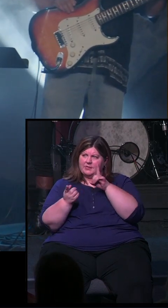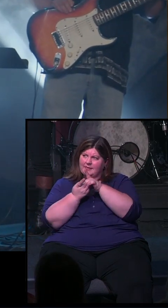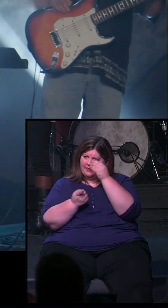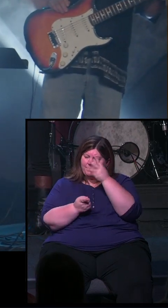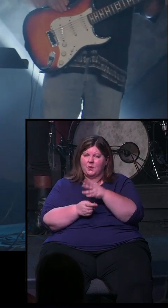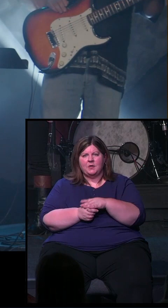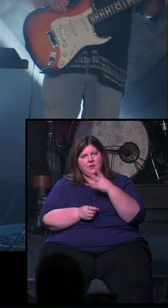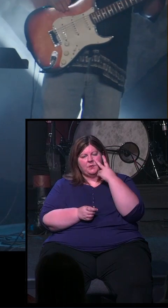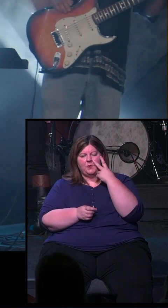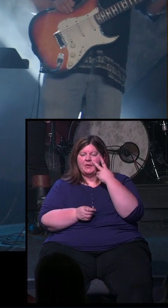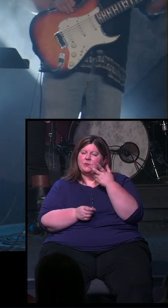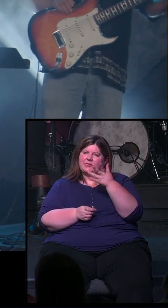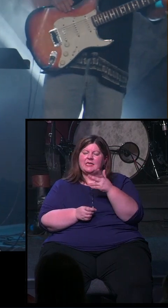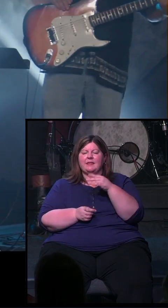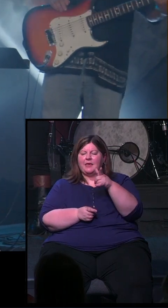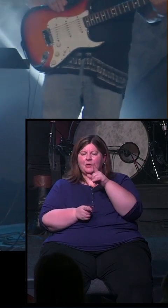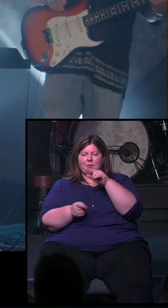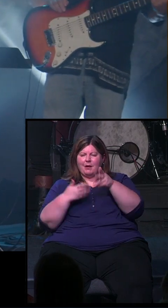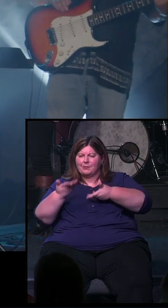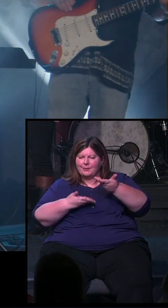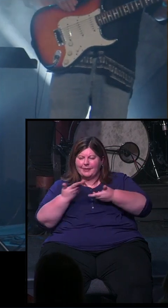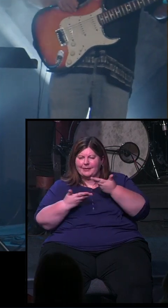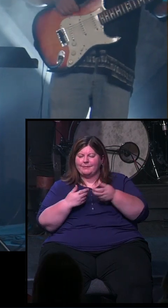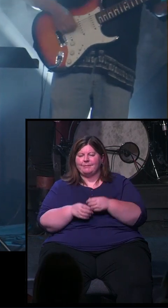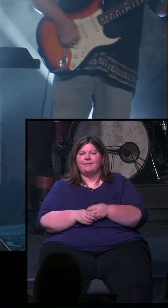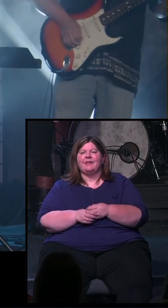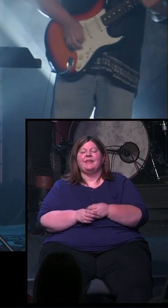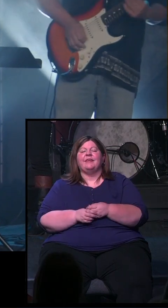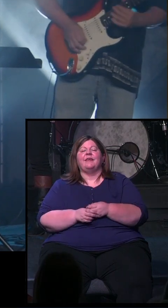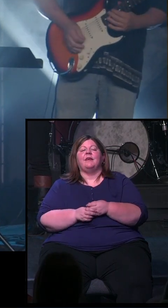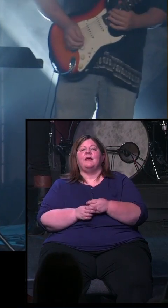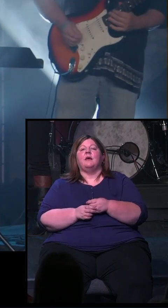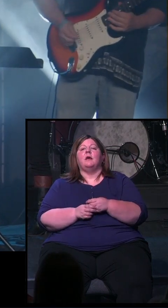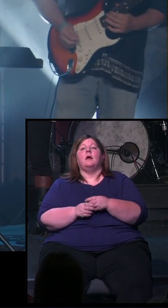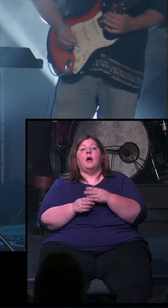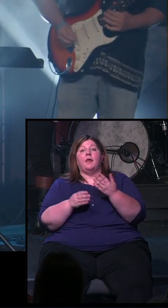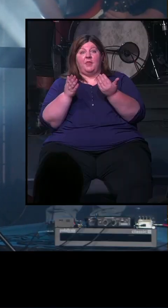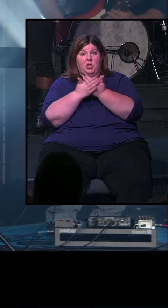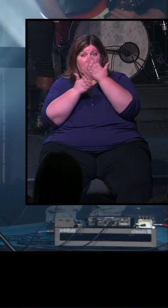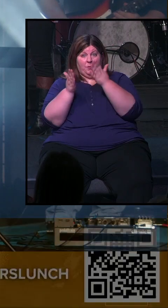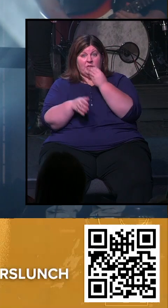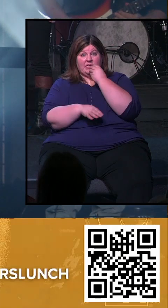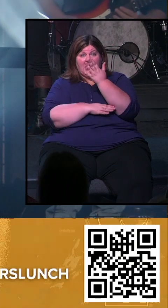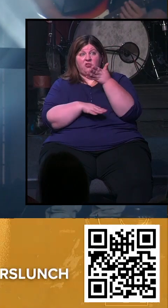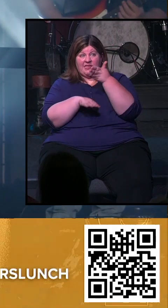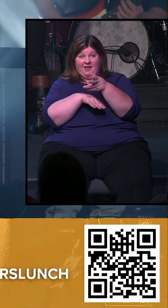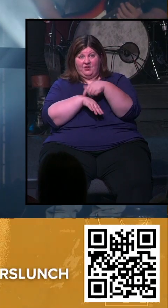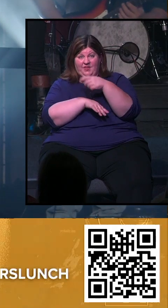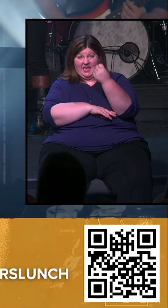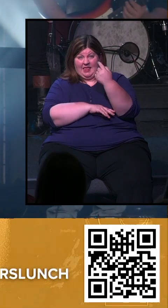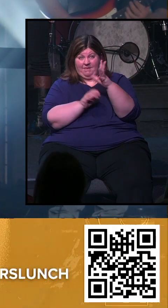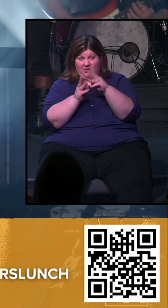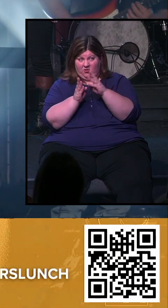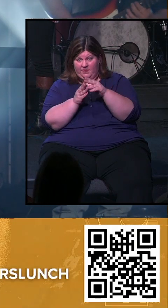see you live a life That is rooted in the promises of God And so one reminder quickly Newcomer's meal is after the 11 o'clock service You can pop back